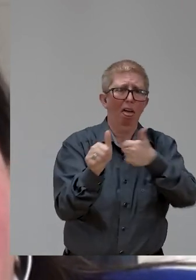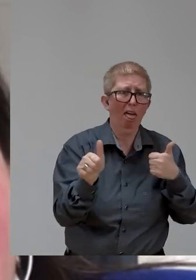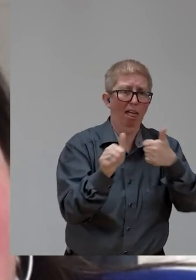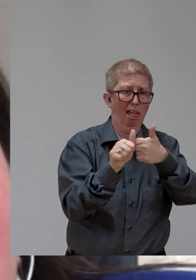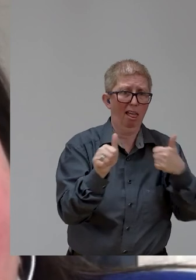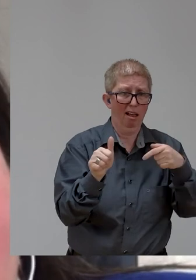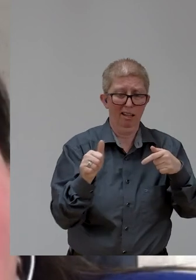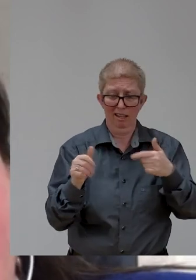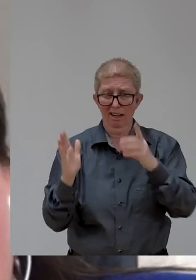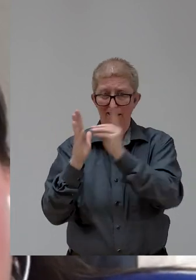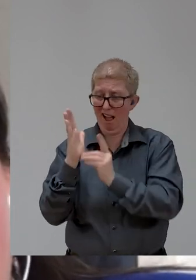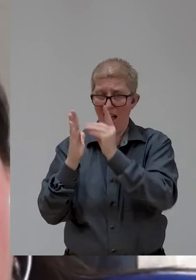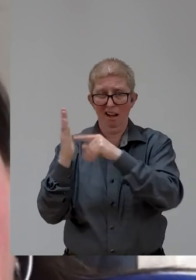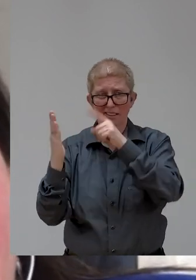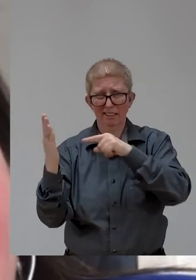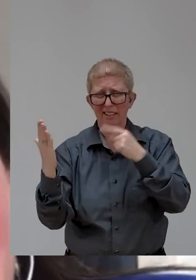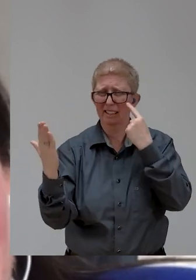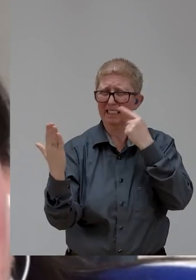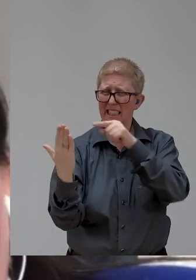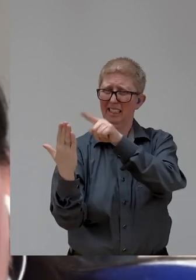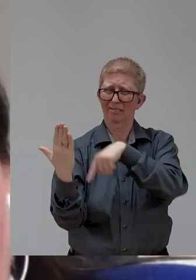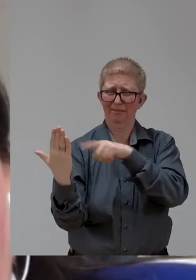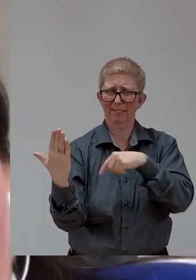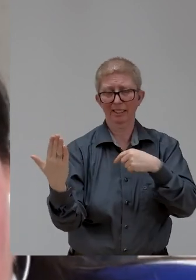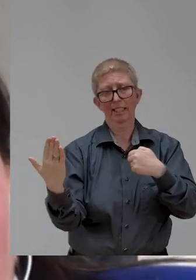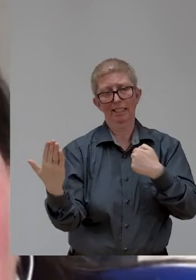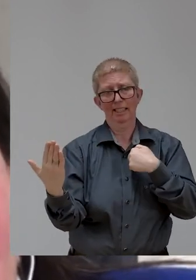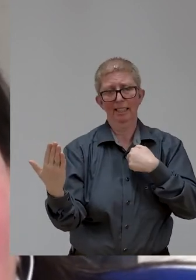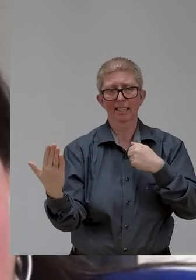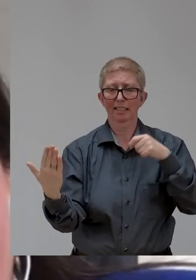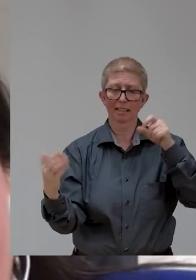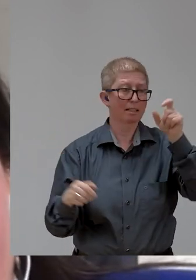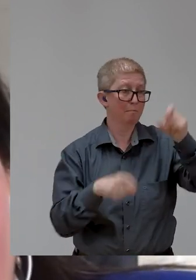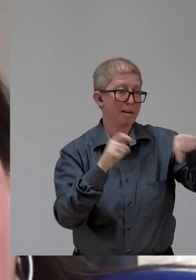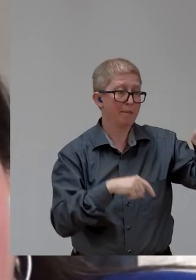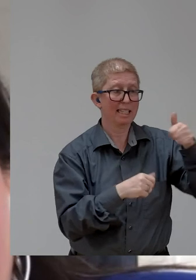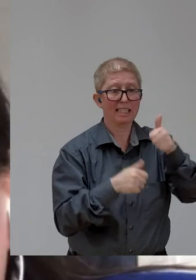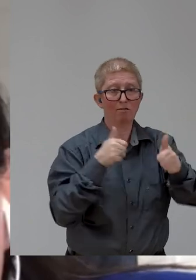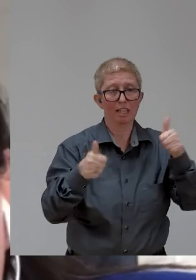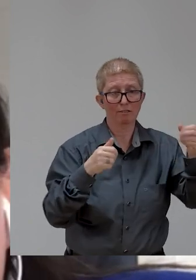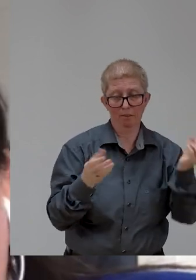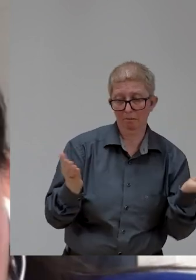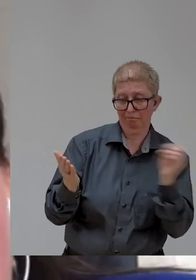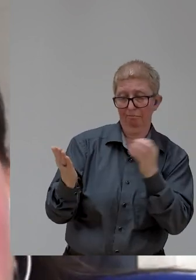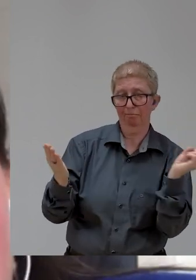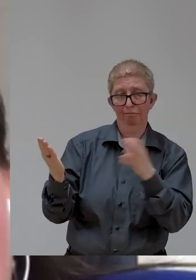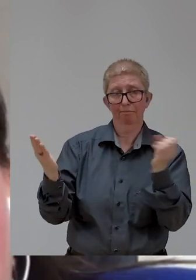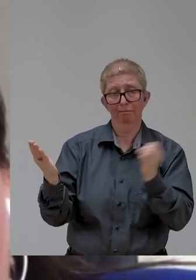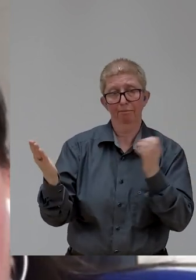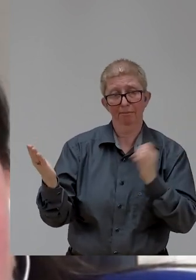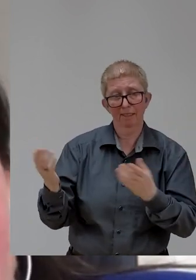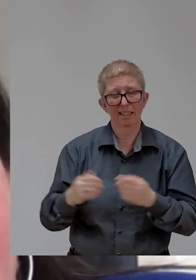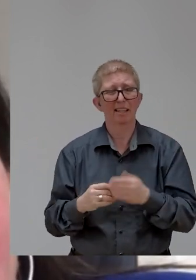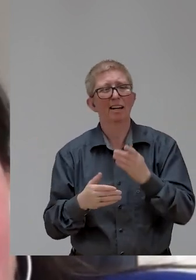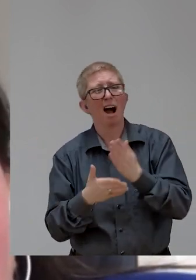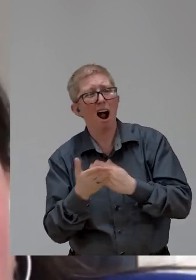uh, based on self-reporting at the moment. So, um, we will, you know, some, some posts and, and, uh, UN missions, um,